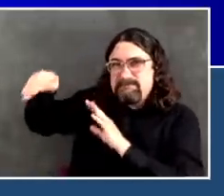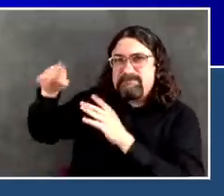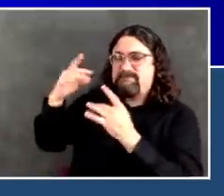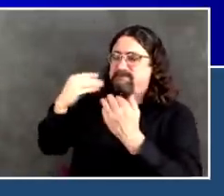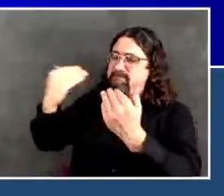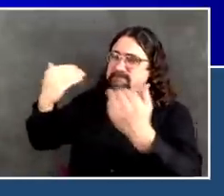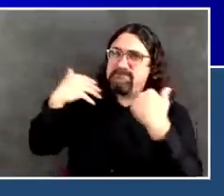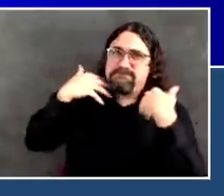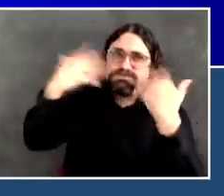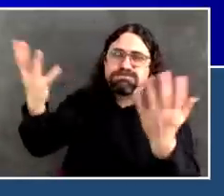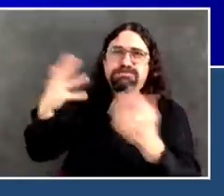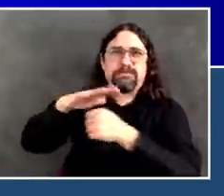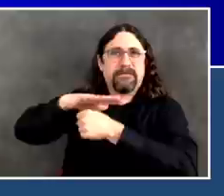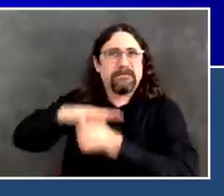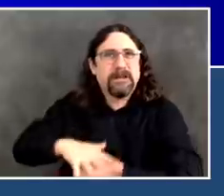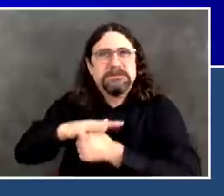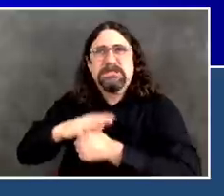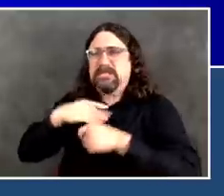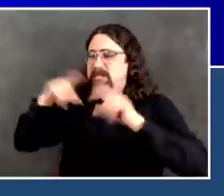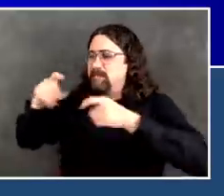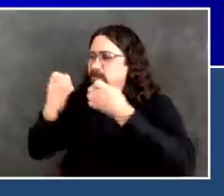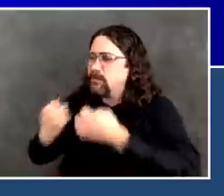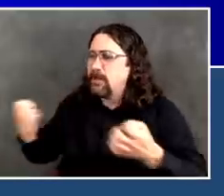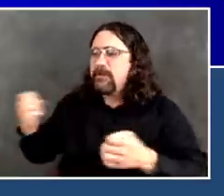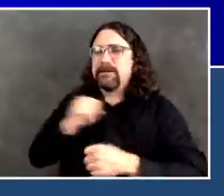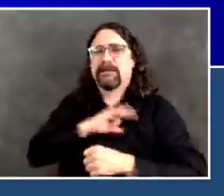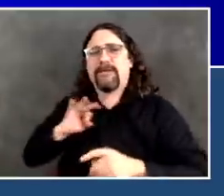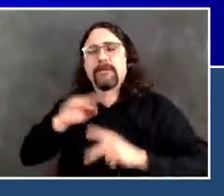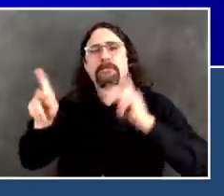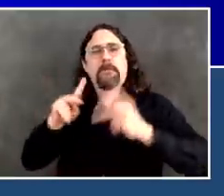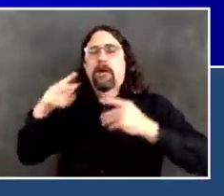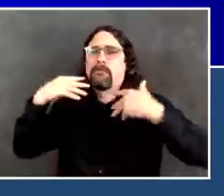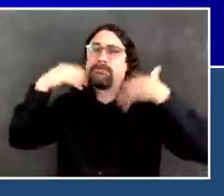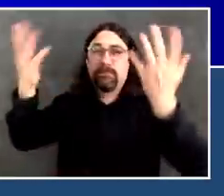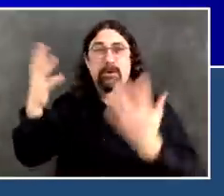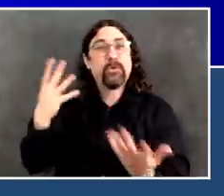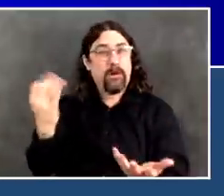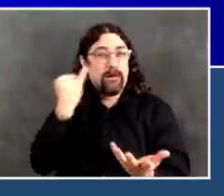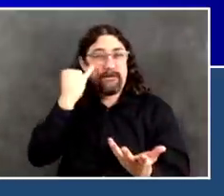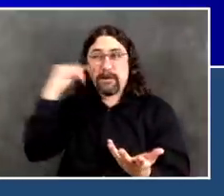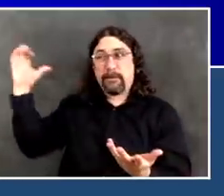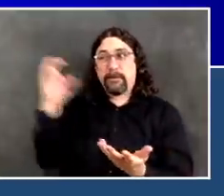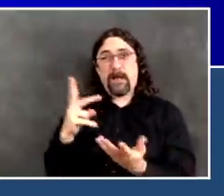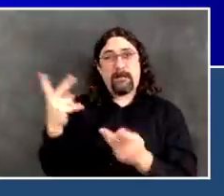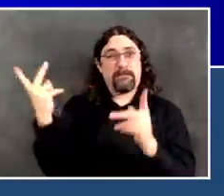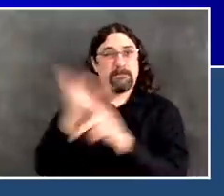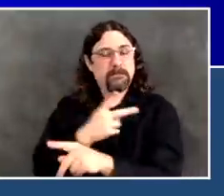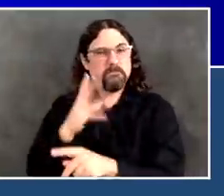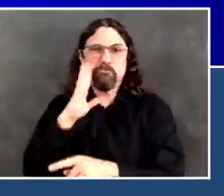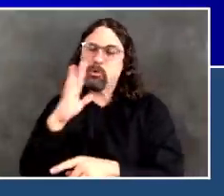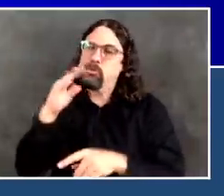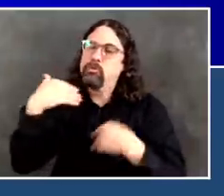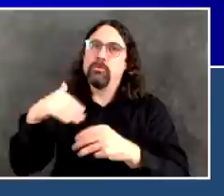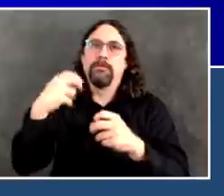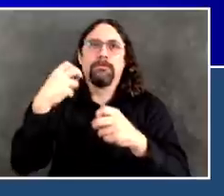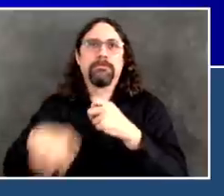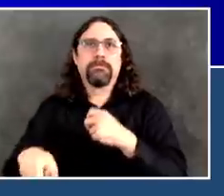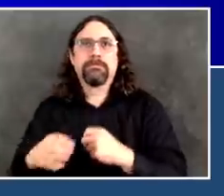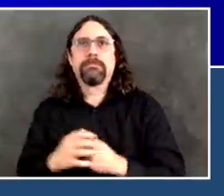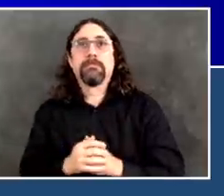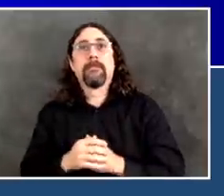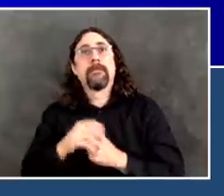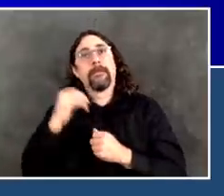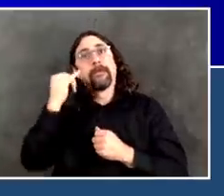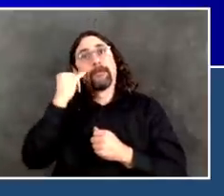If that were to happen once again, there'd be more and more people in the hospitals. We'd go back to having to create new hospitals, new beds. We